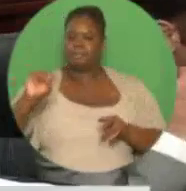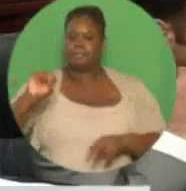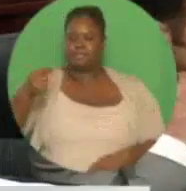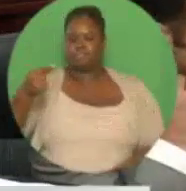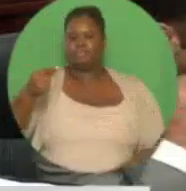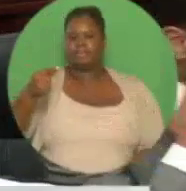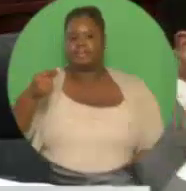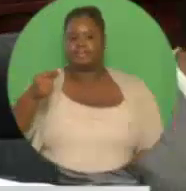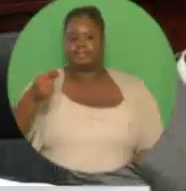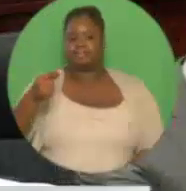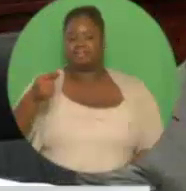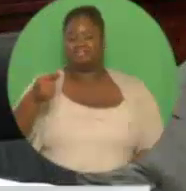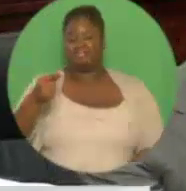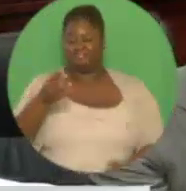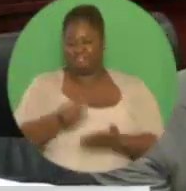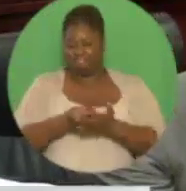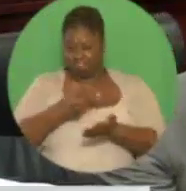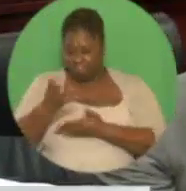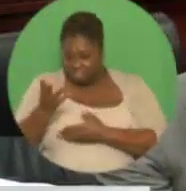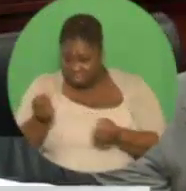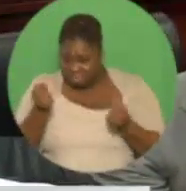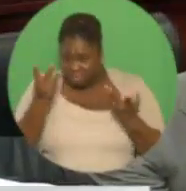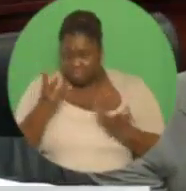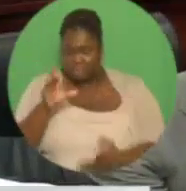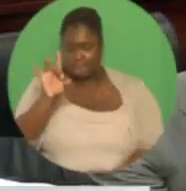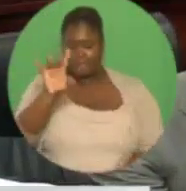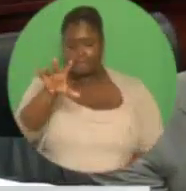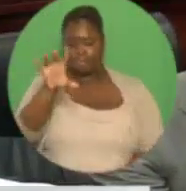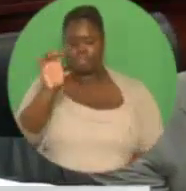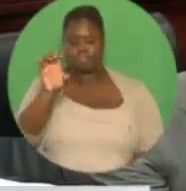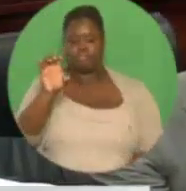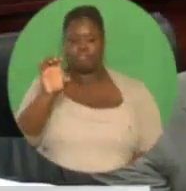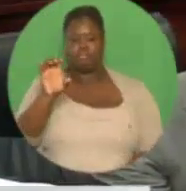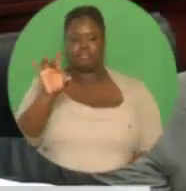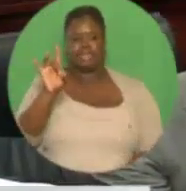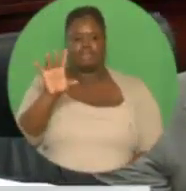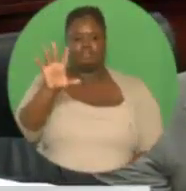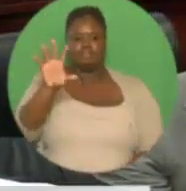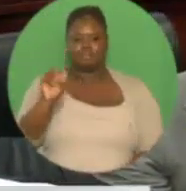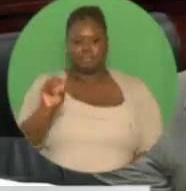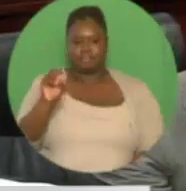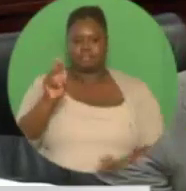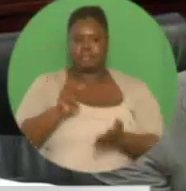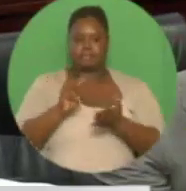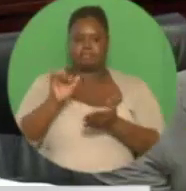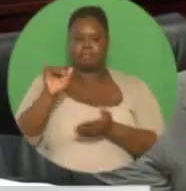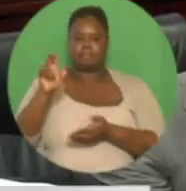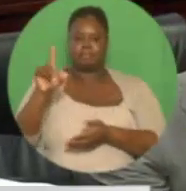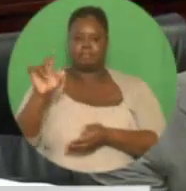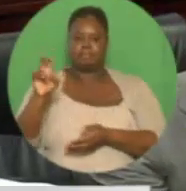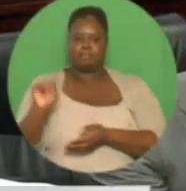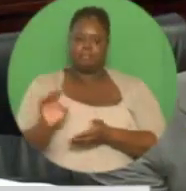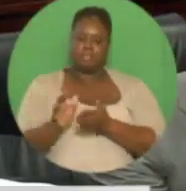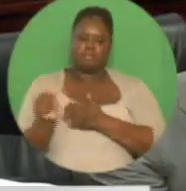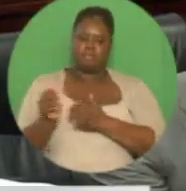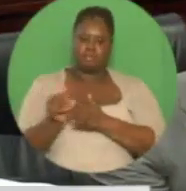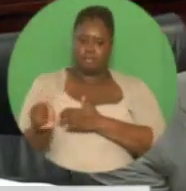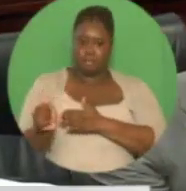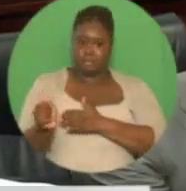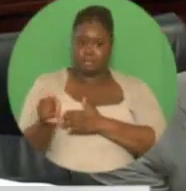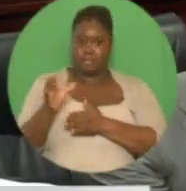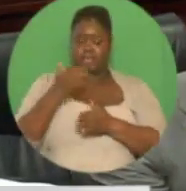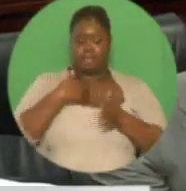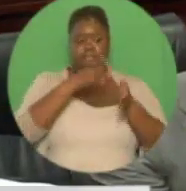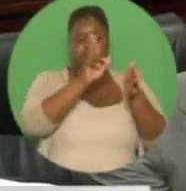will be built at an estimated cost of $850 million and would be a 100-bed facility with a capacity for an